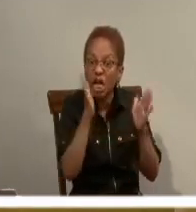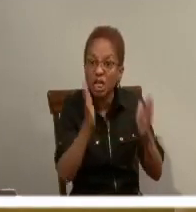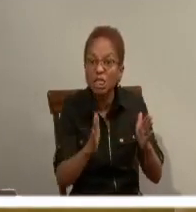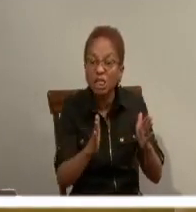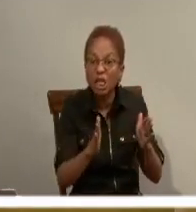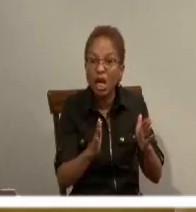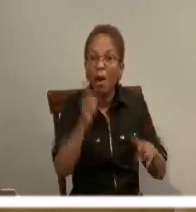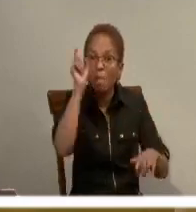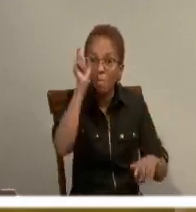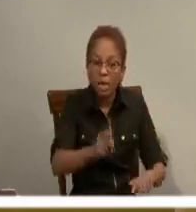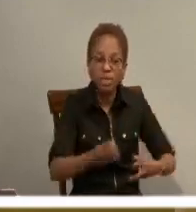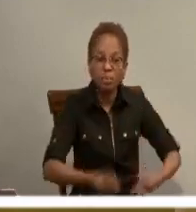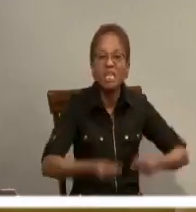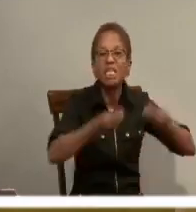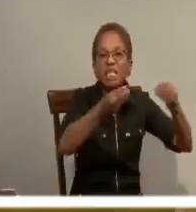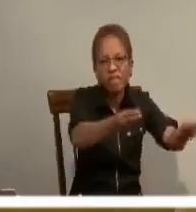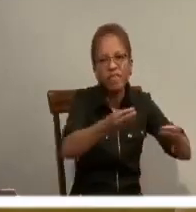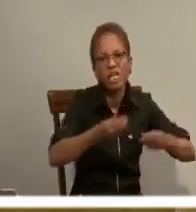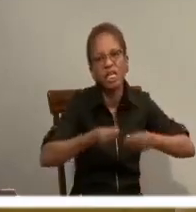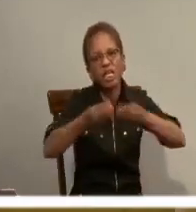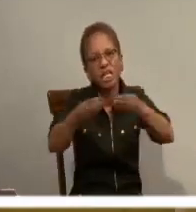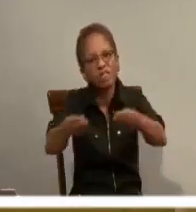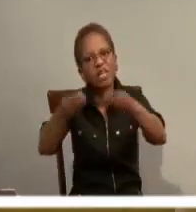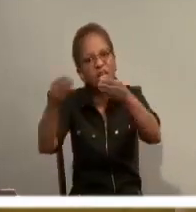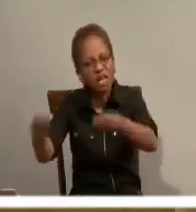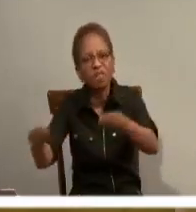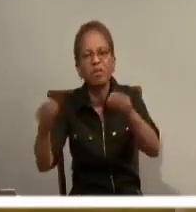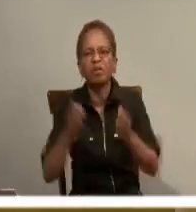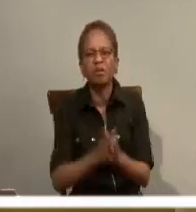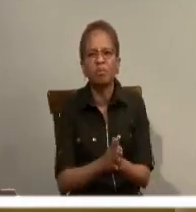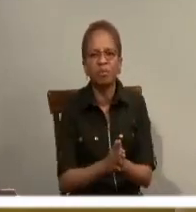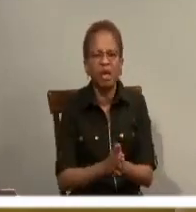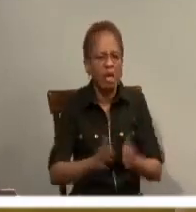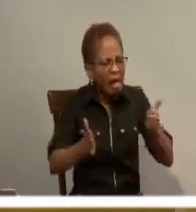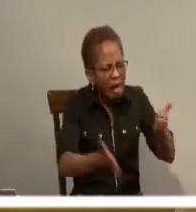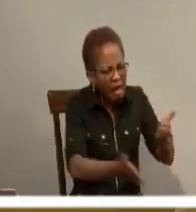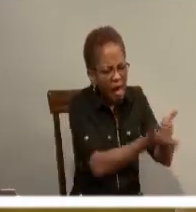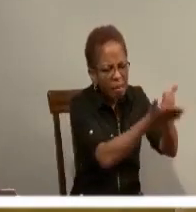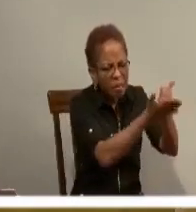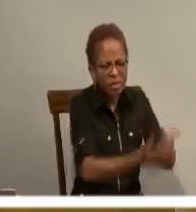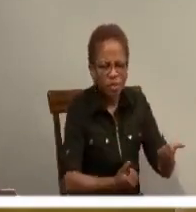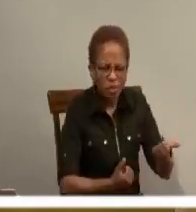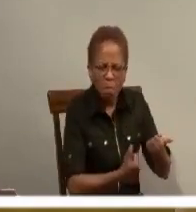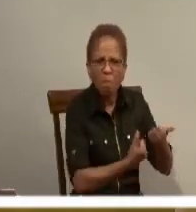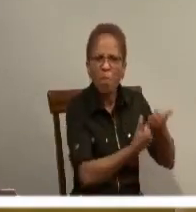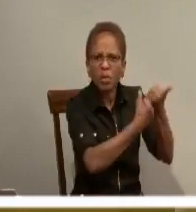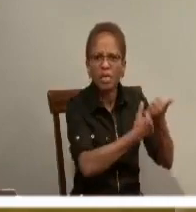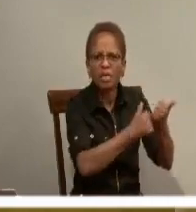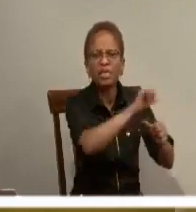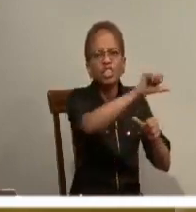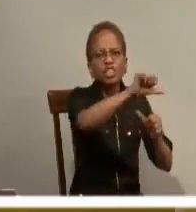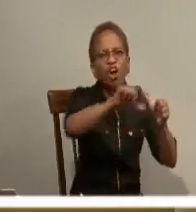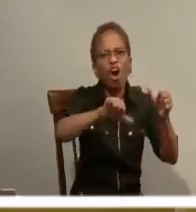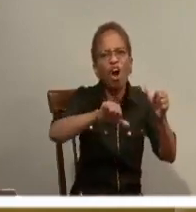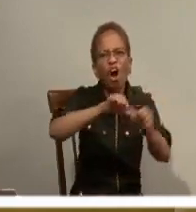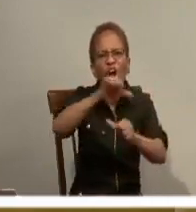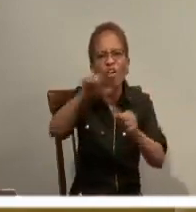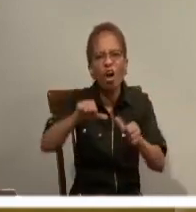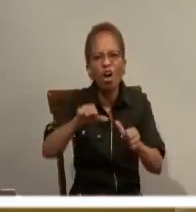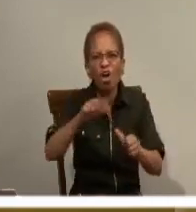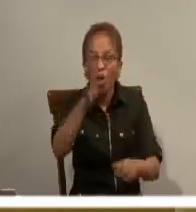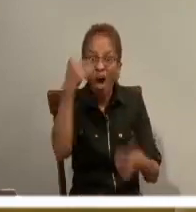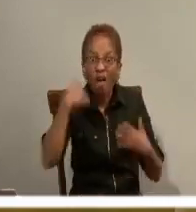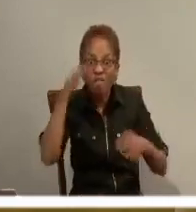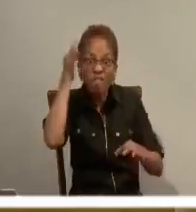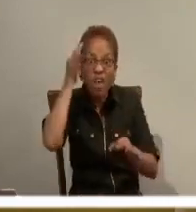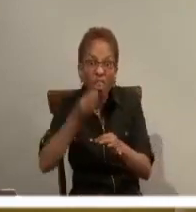And to stand without charity for one another, it means that the faith that we say we have is no faith at